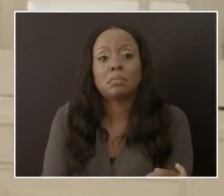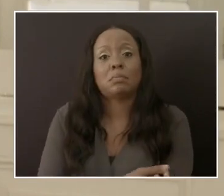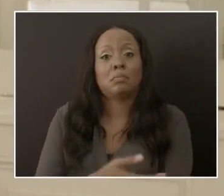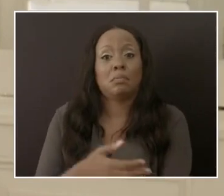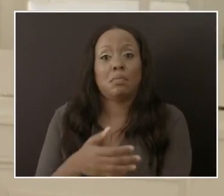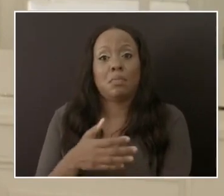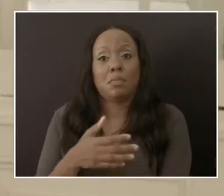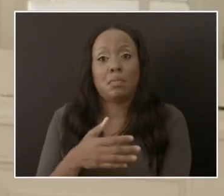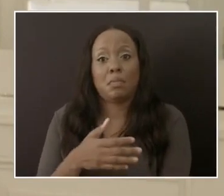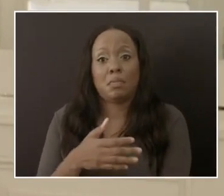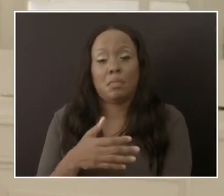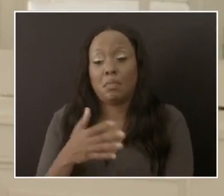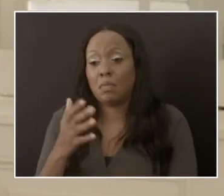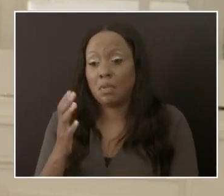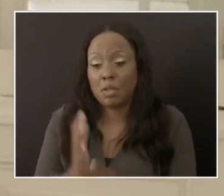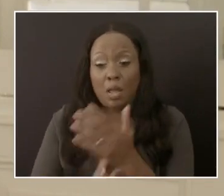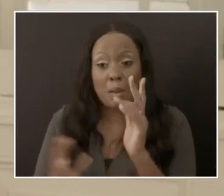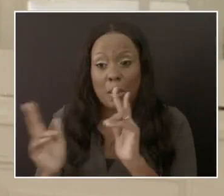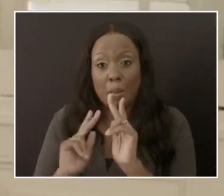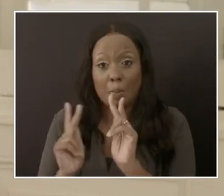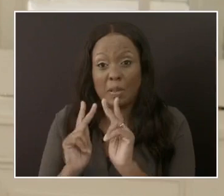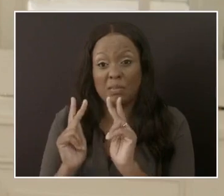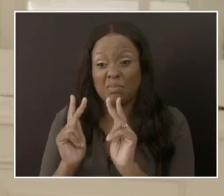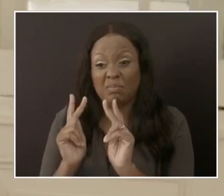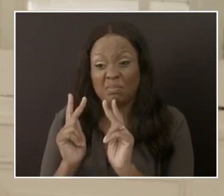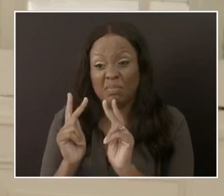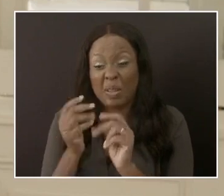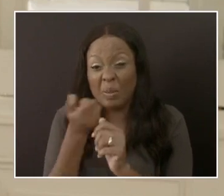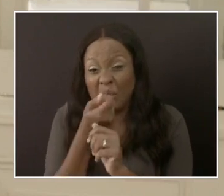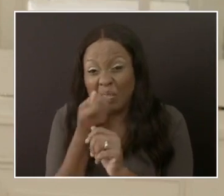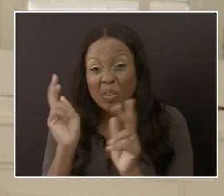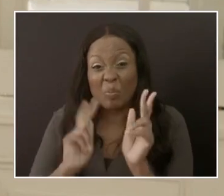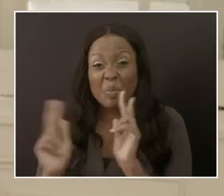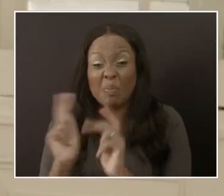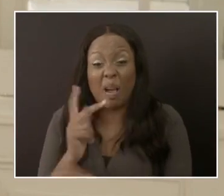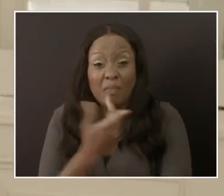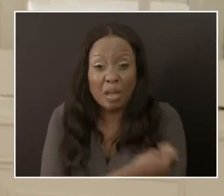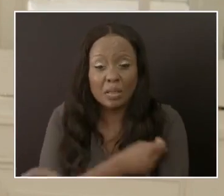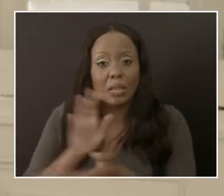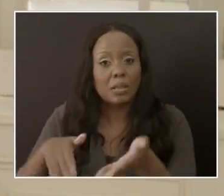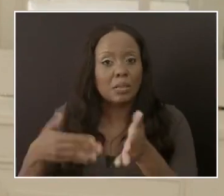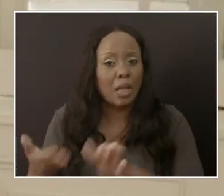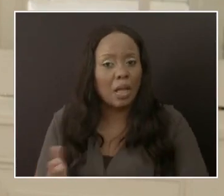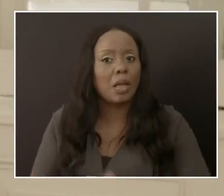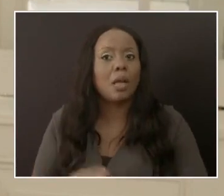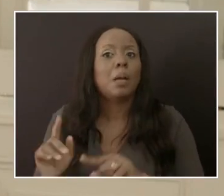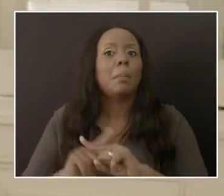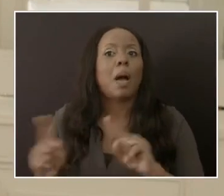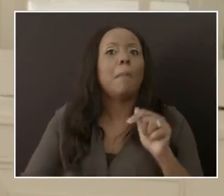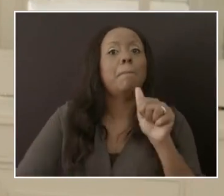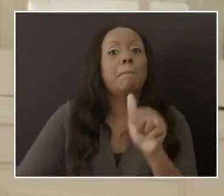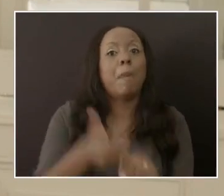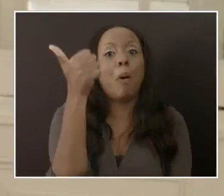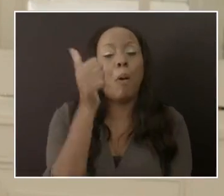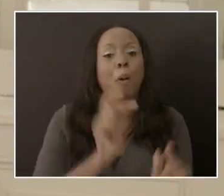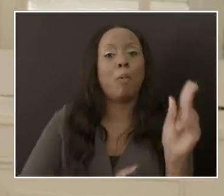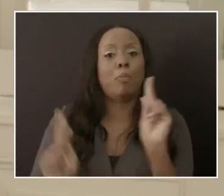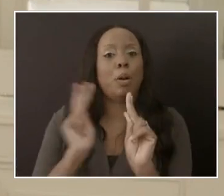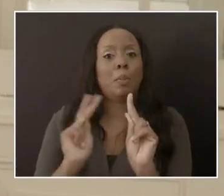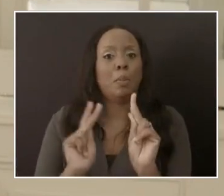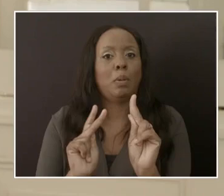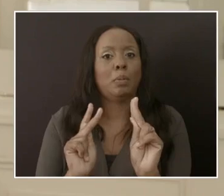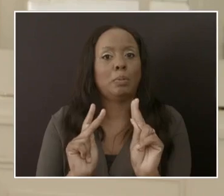who have been vaccinated. Because your likelihood of poor outcomes are very strong.